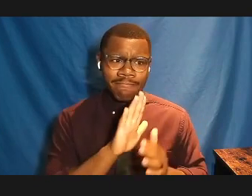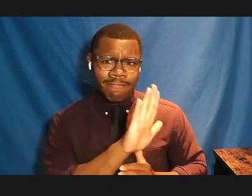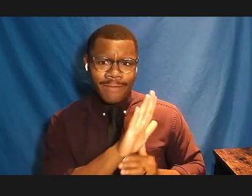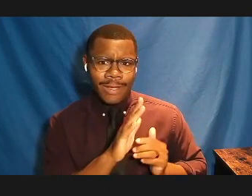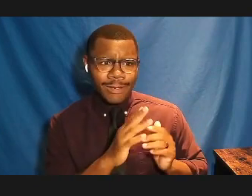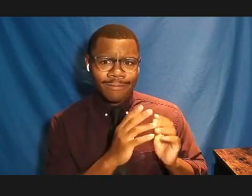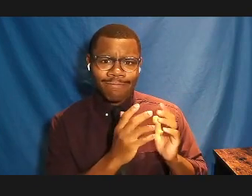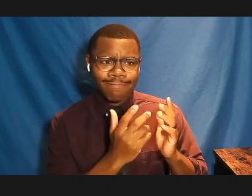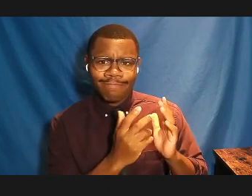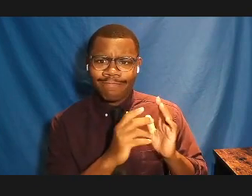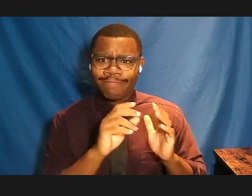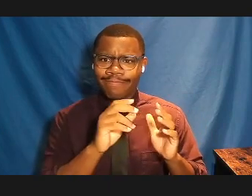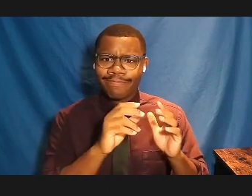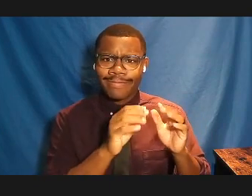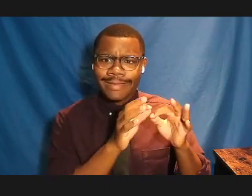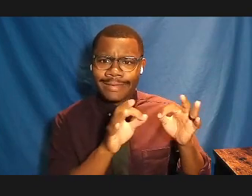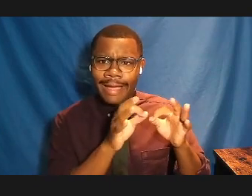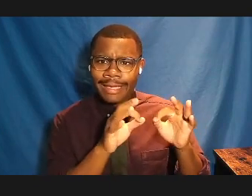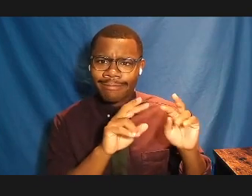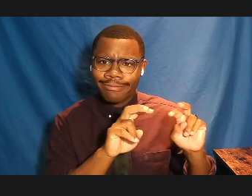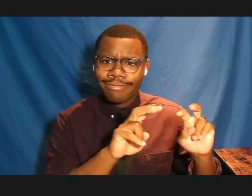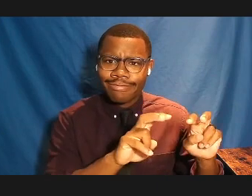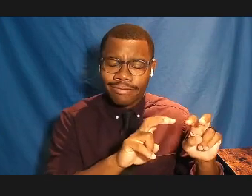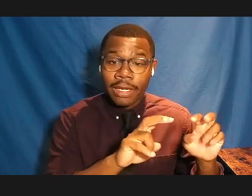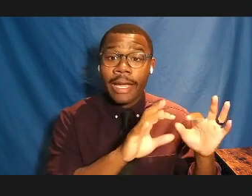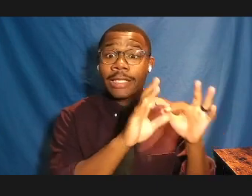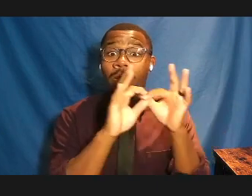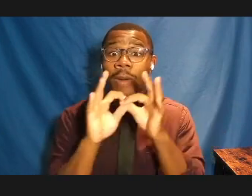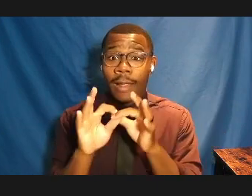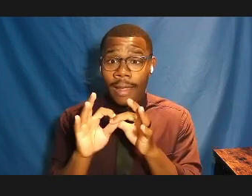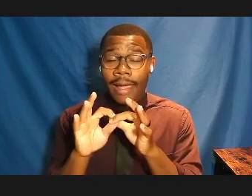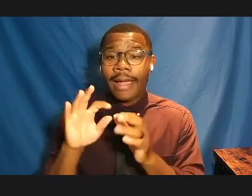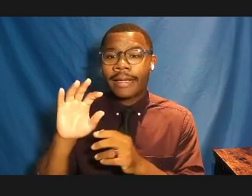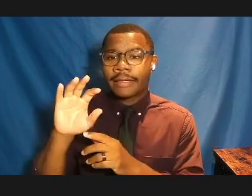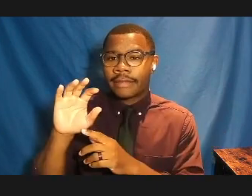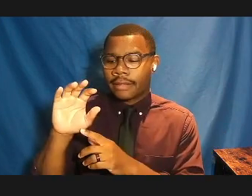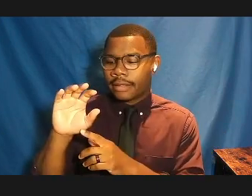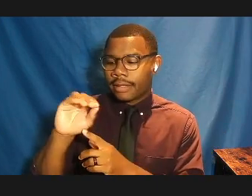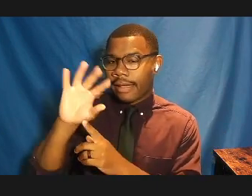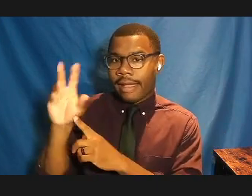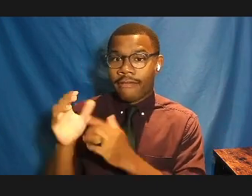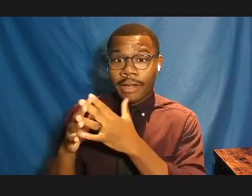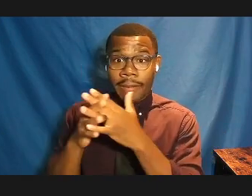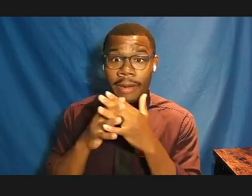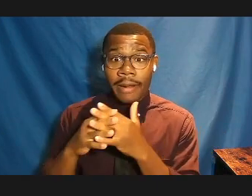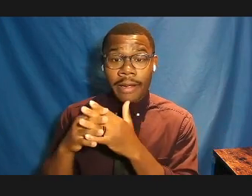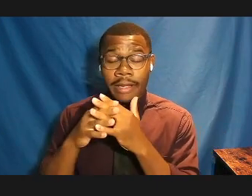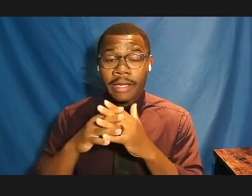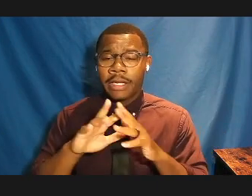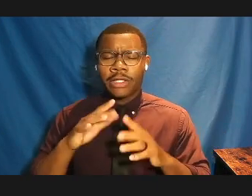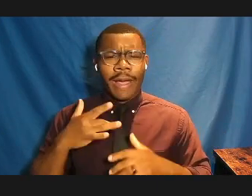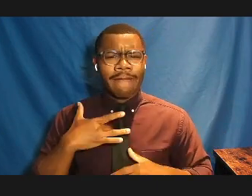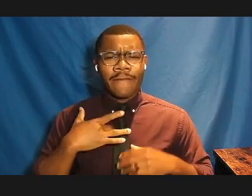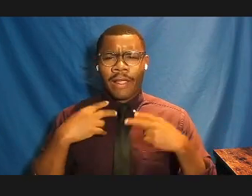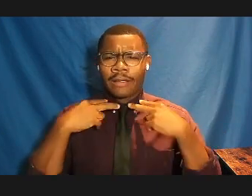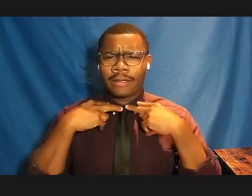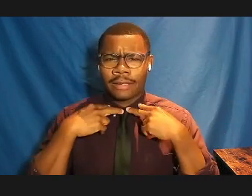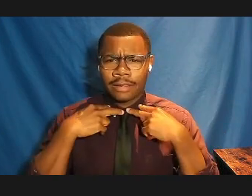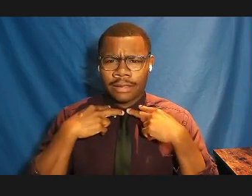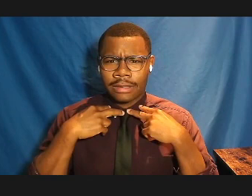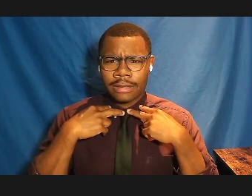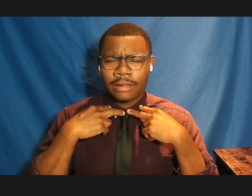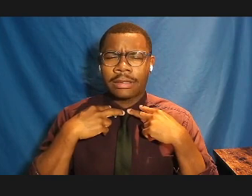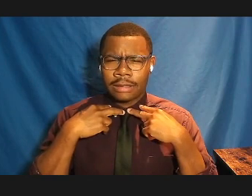I was stuck in that circle when, or before, when I heard this new to me